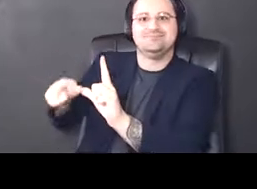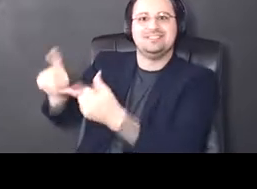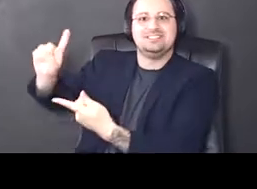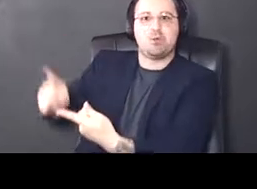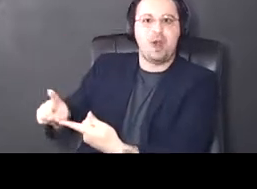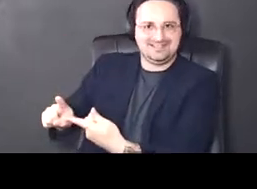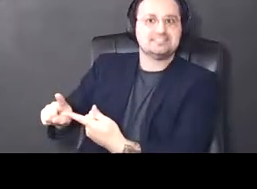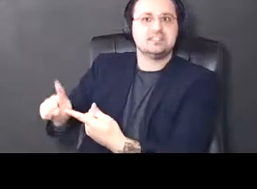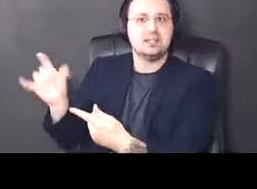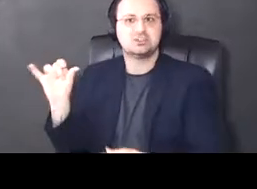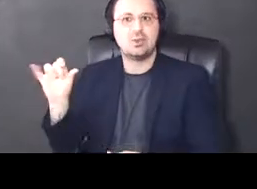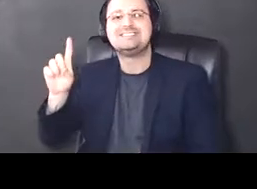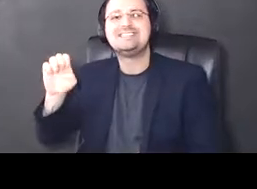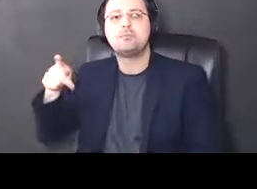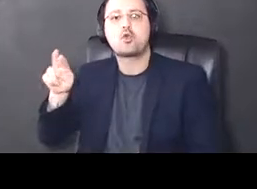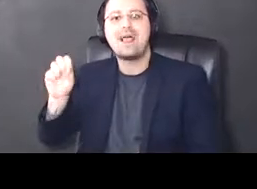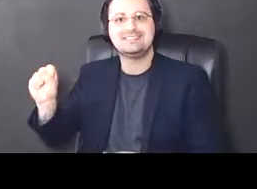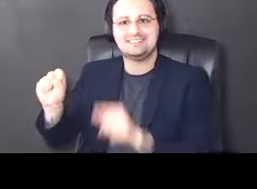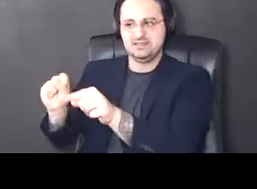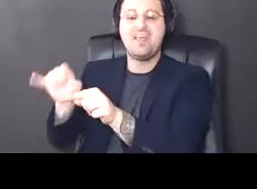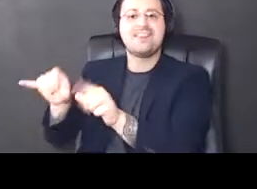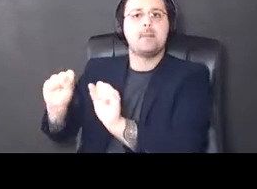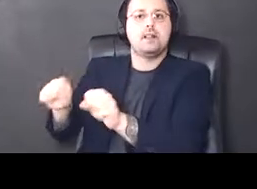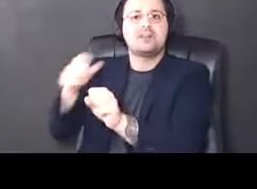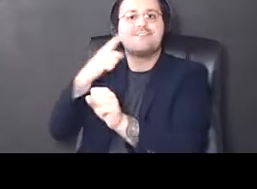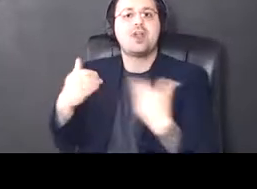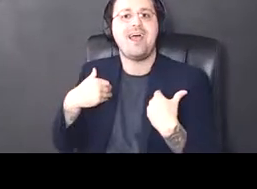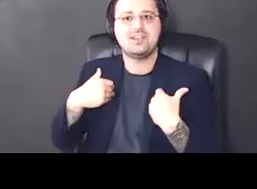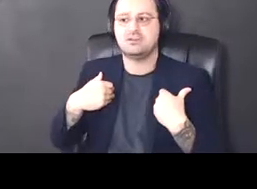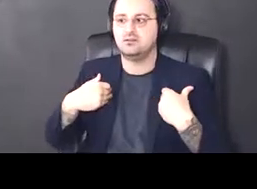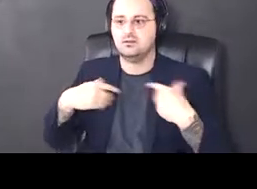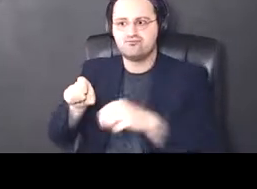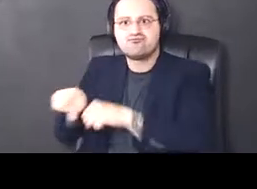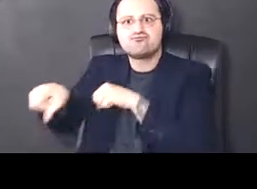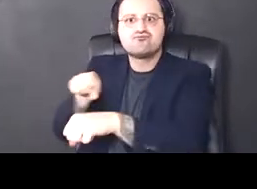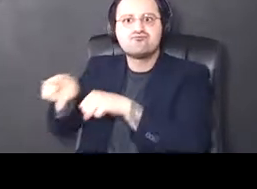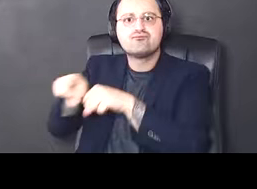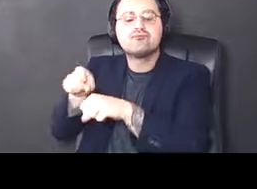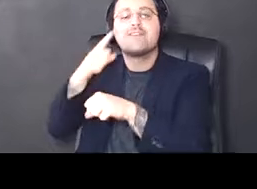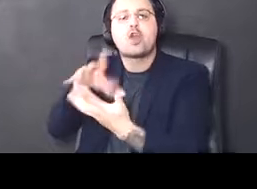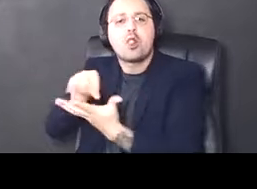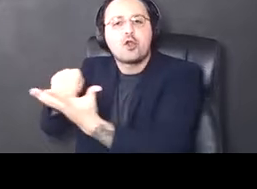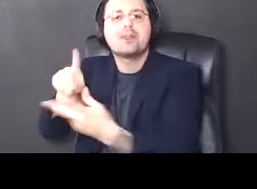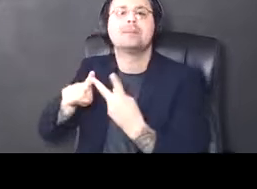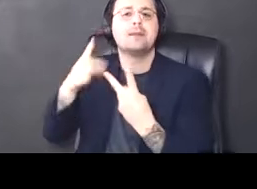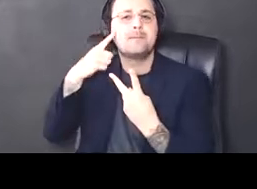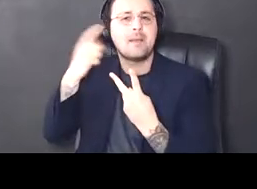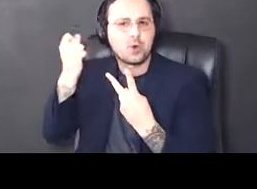to kind of be able to have ability to have these dynamics of learning and memory. And so